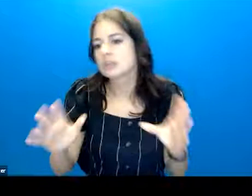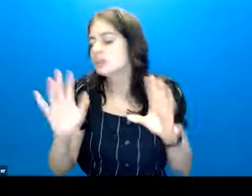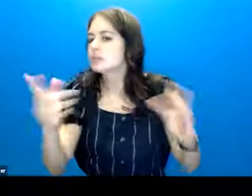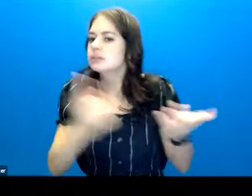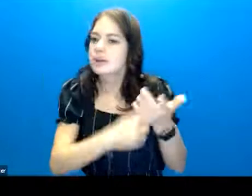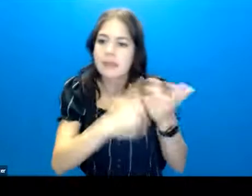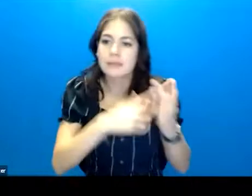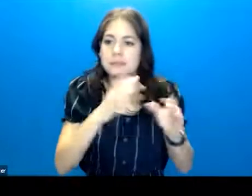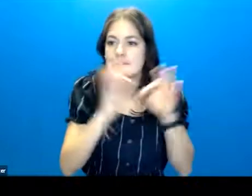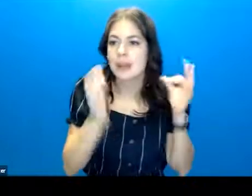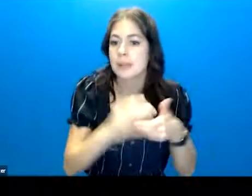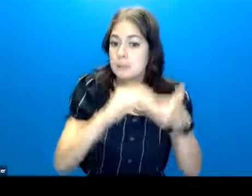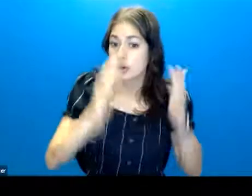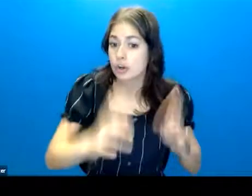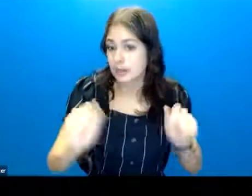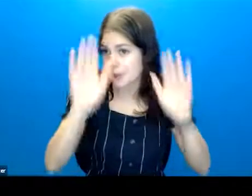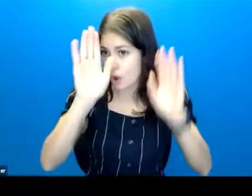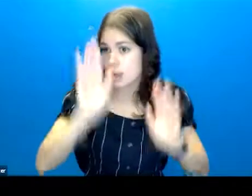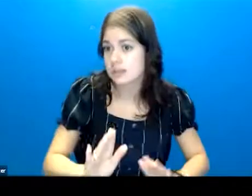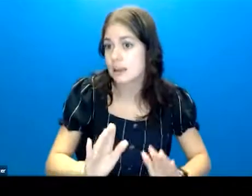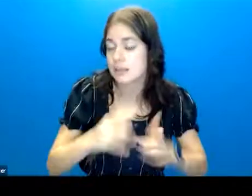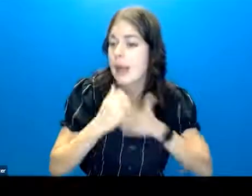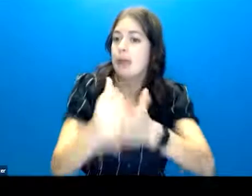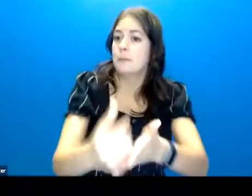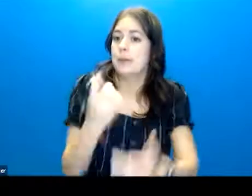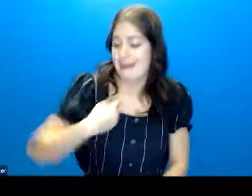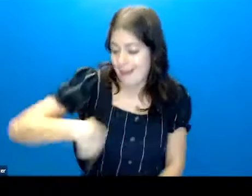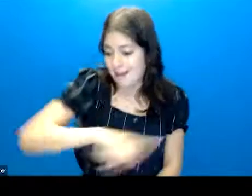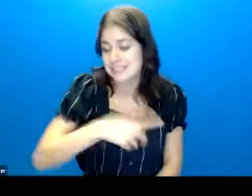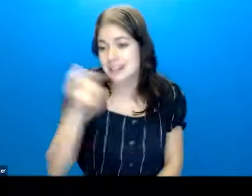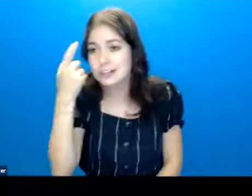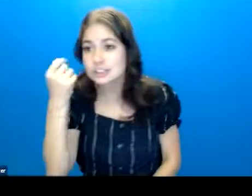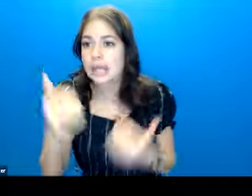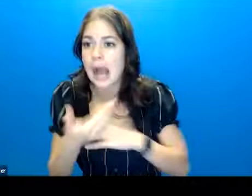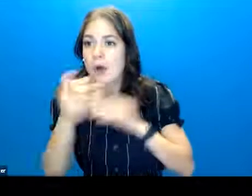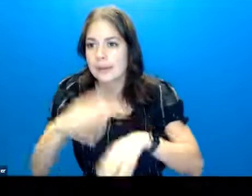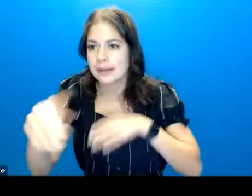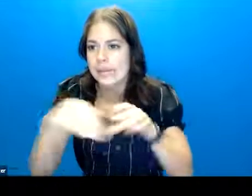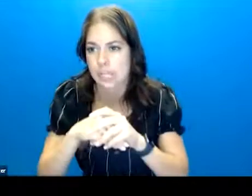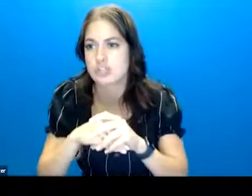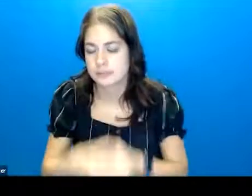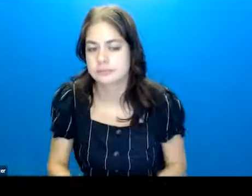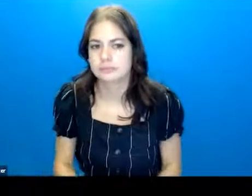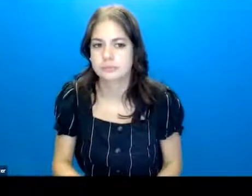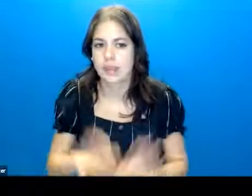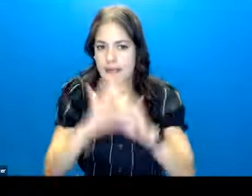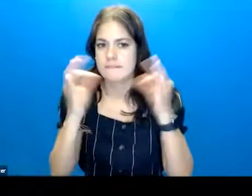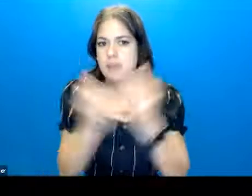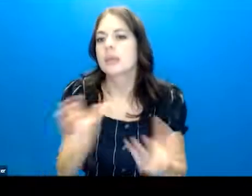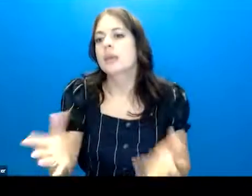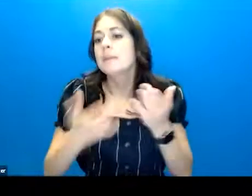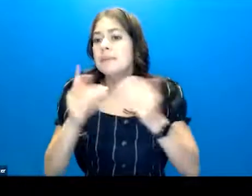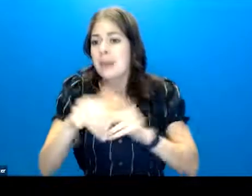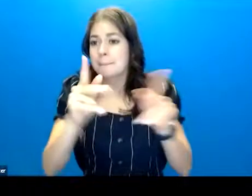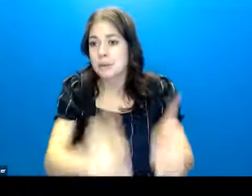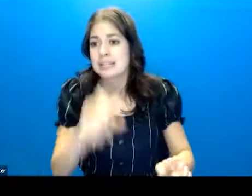sometimes the family partner can be so great at helping us understand how best to engage that family member. And maybe that